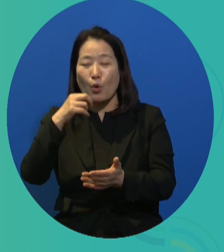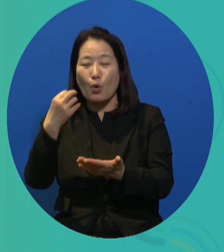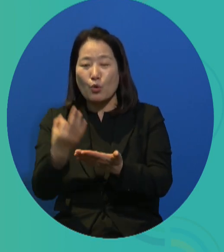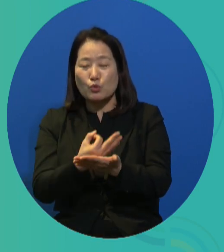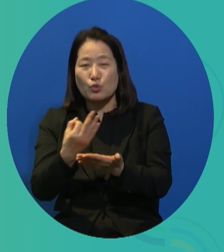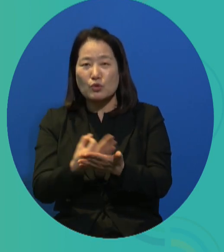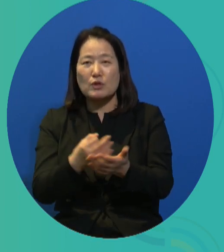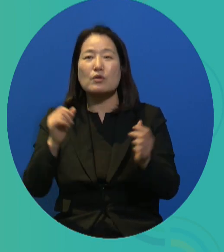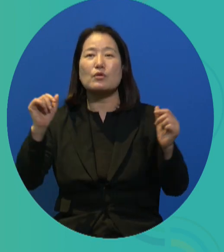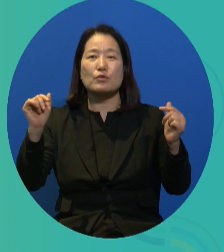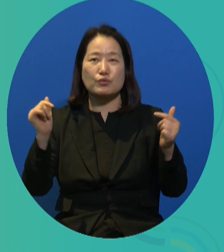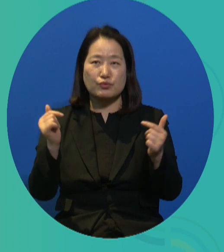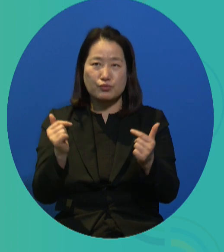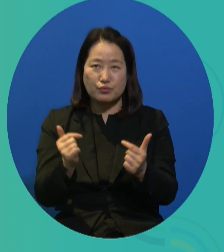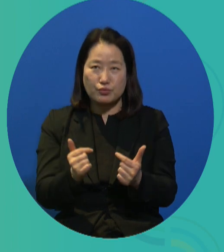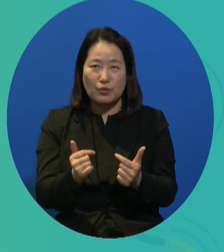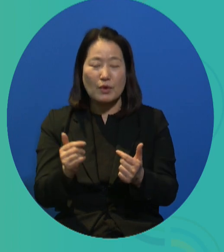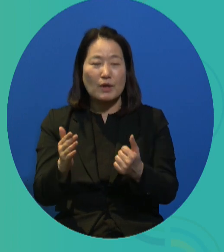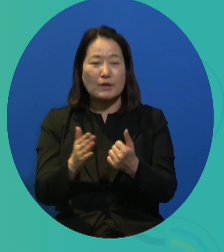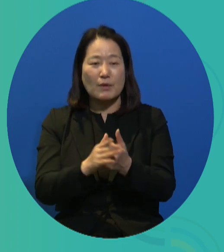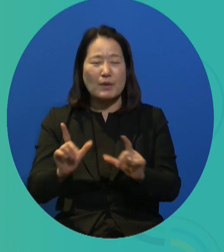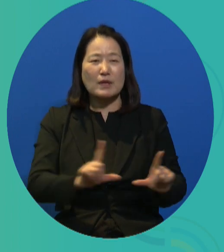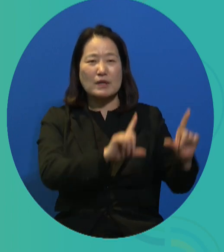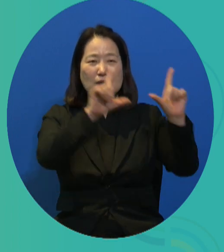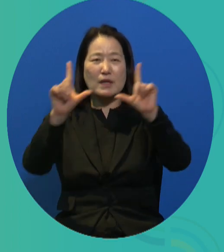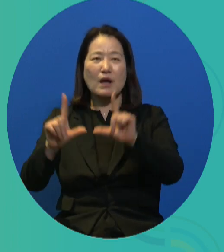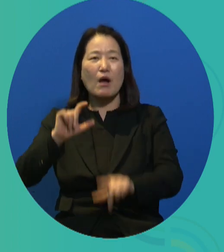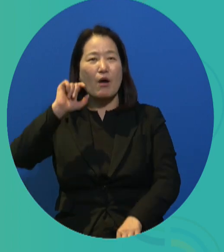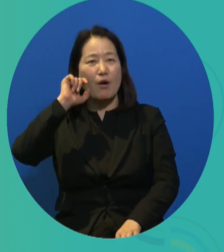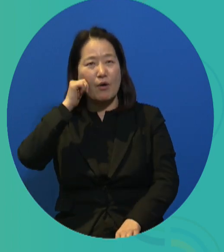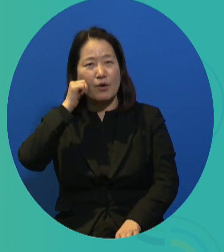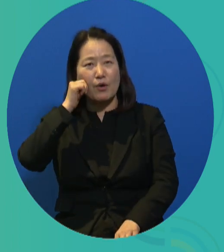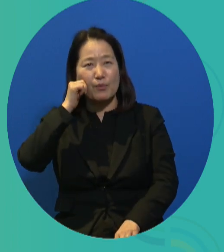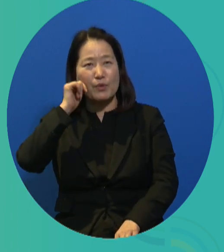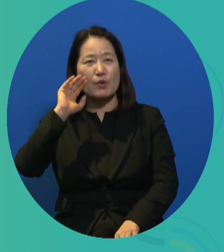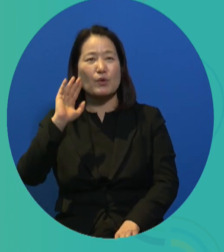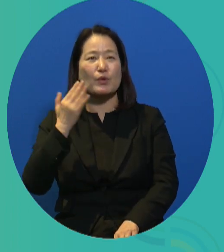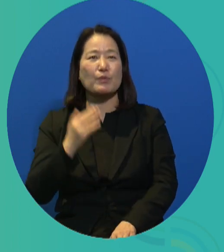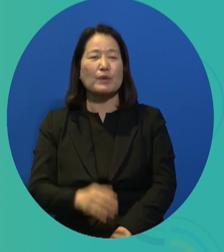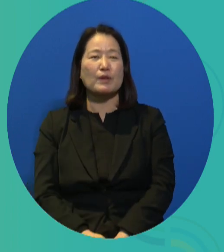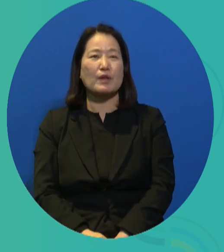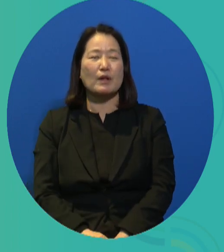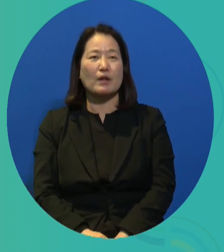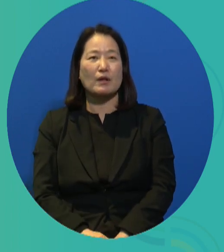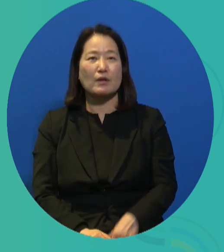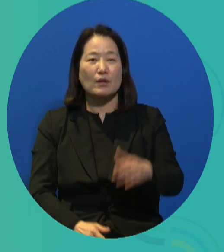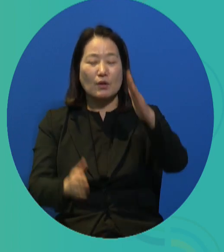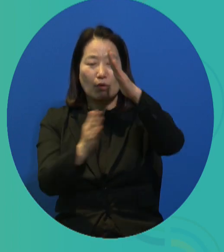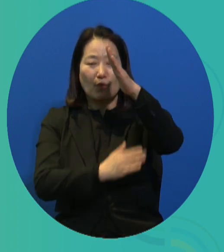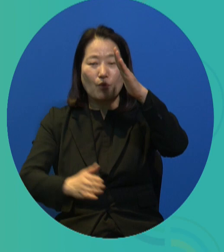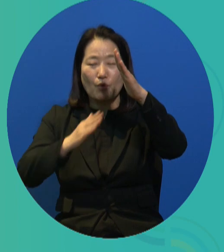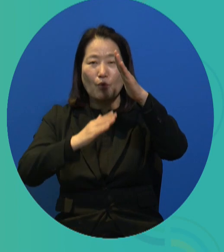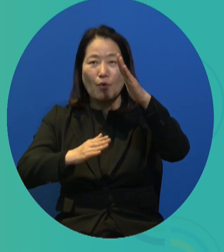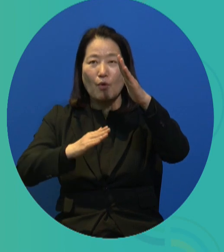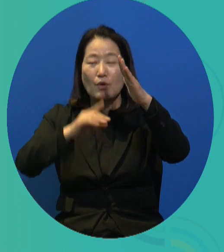workplaces shut down, leading to loss of income, and they were not able to maintain their livelihoods.